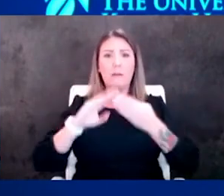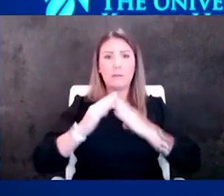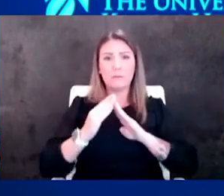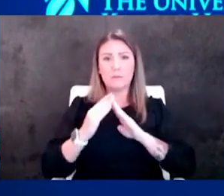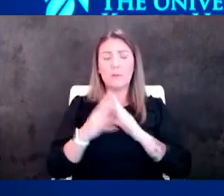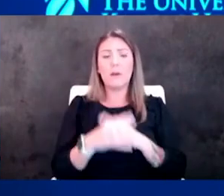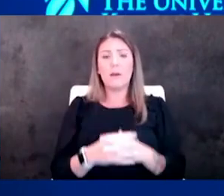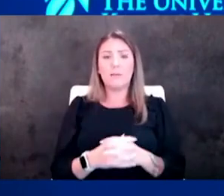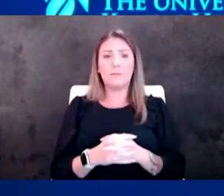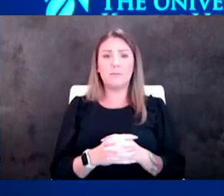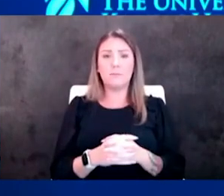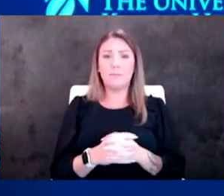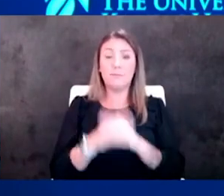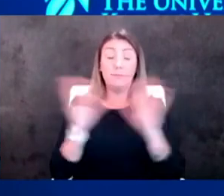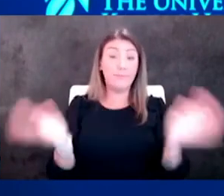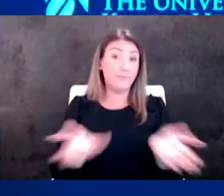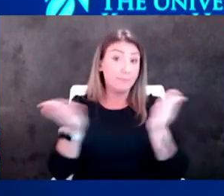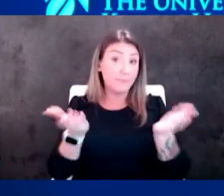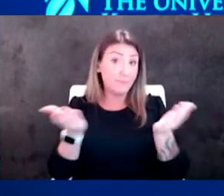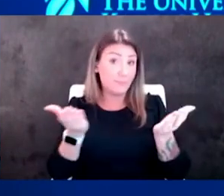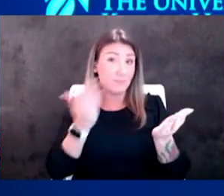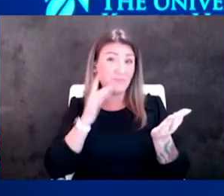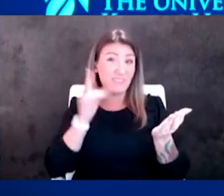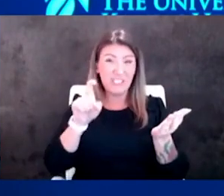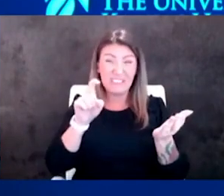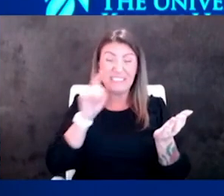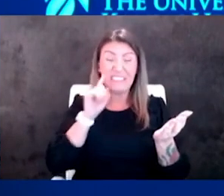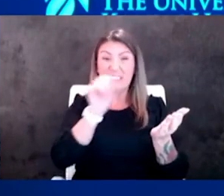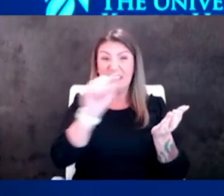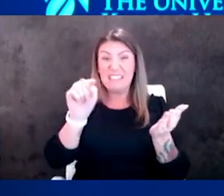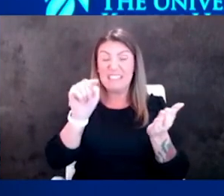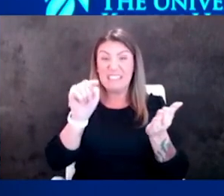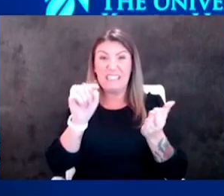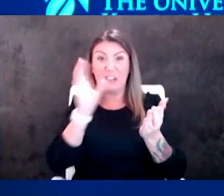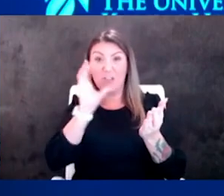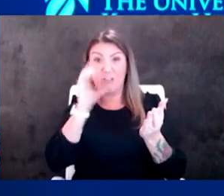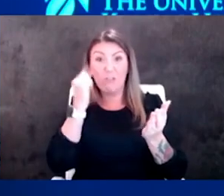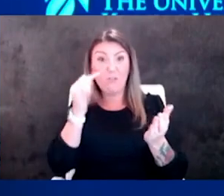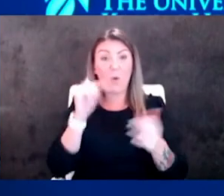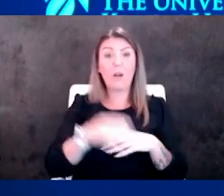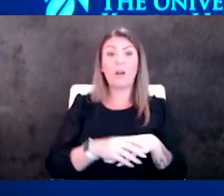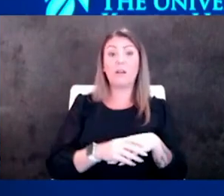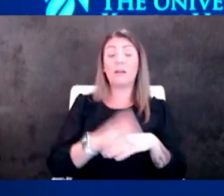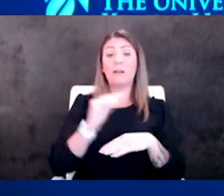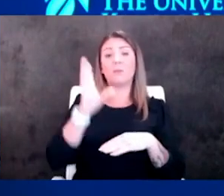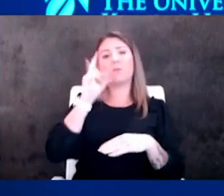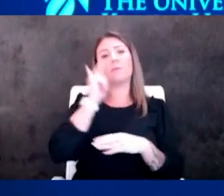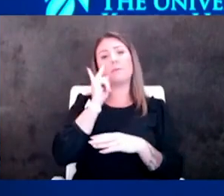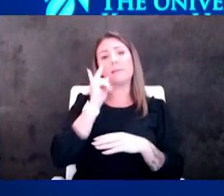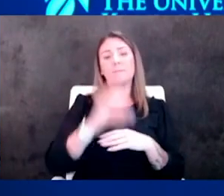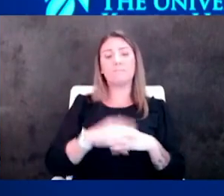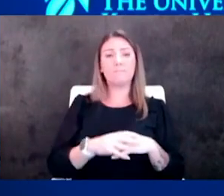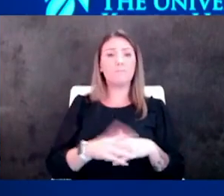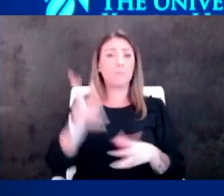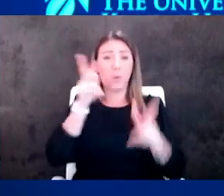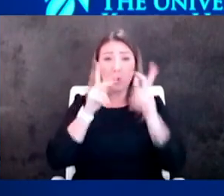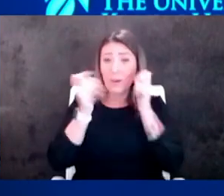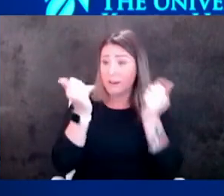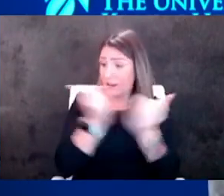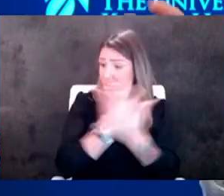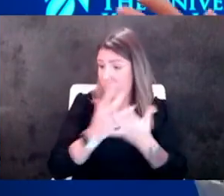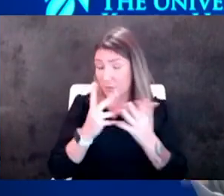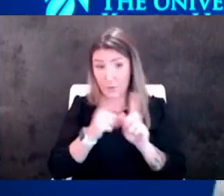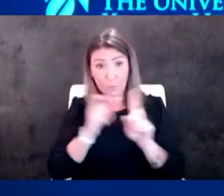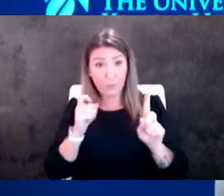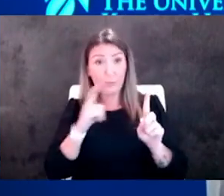it's here we just have to we just have to look for it and find it and and uh and we'll see and and and we've heard everything from oh this is going